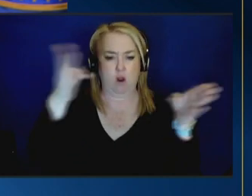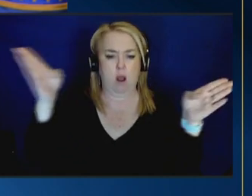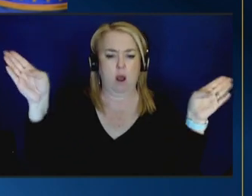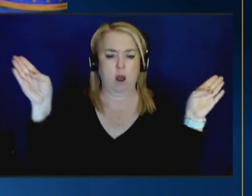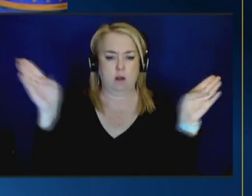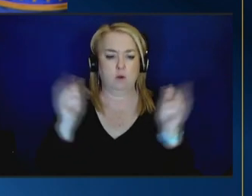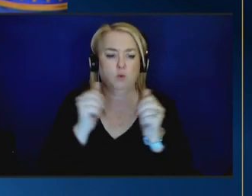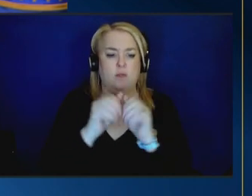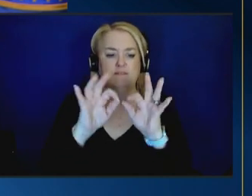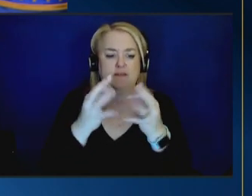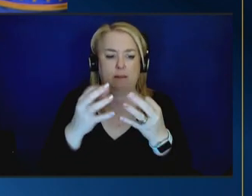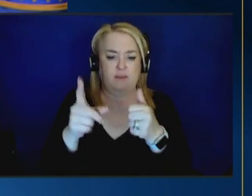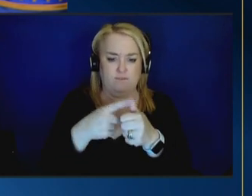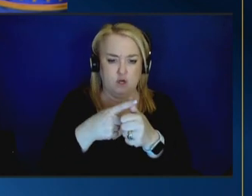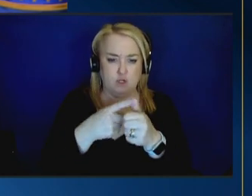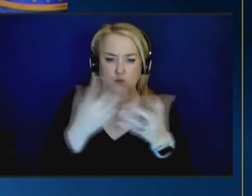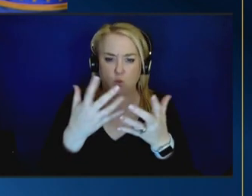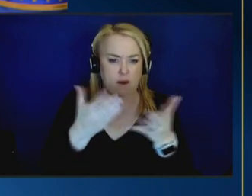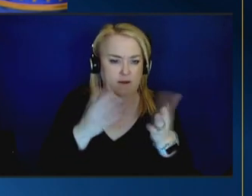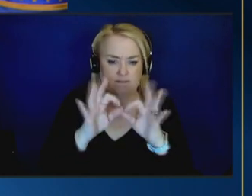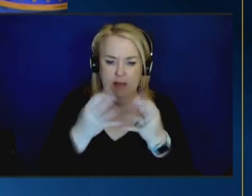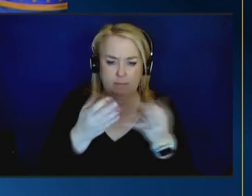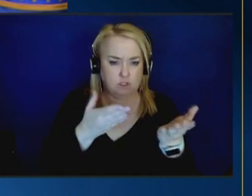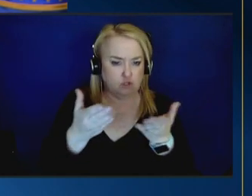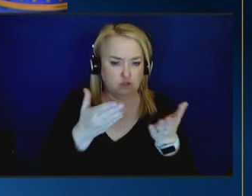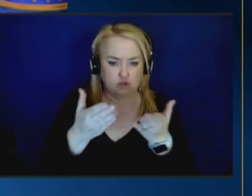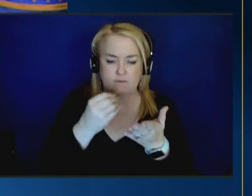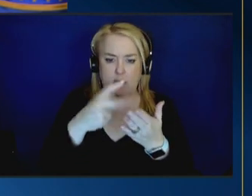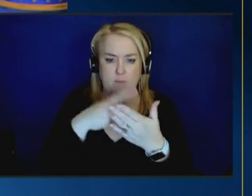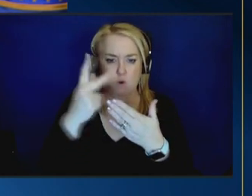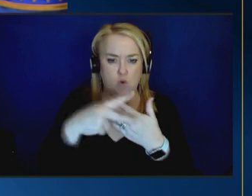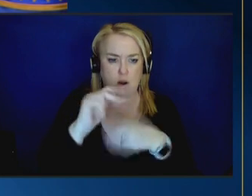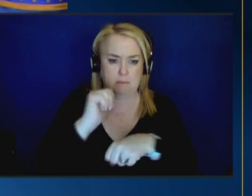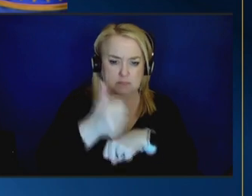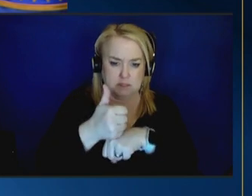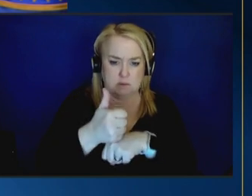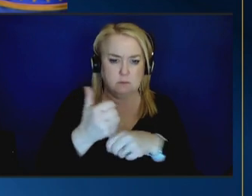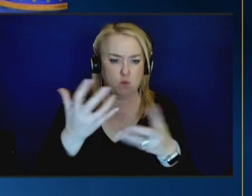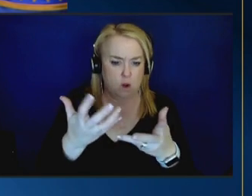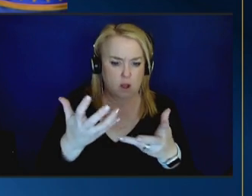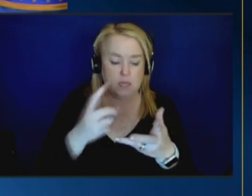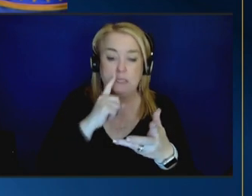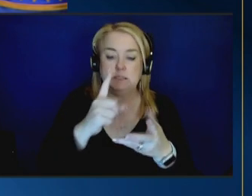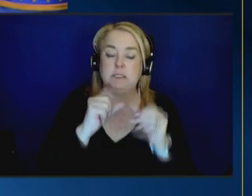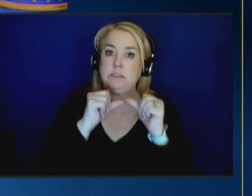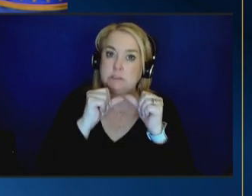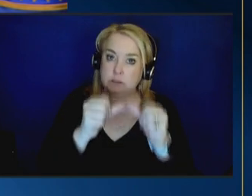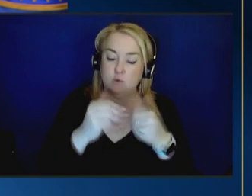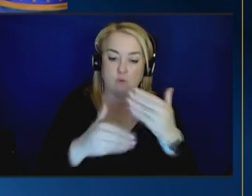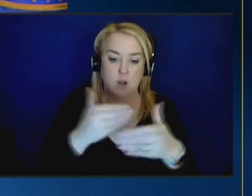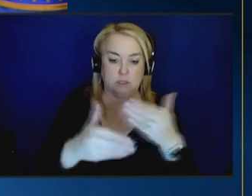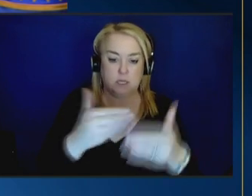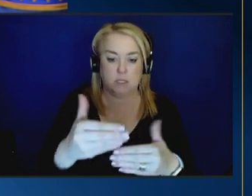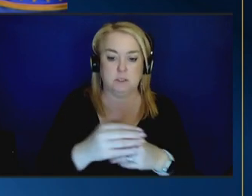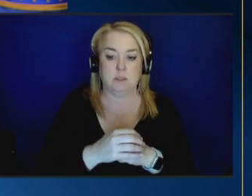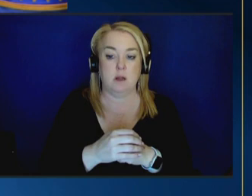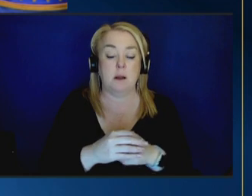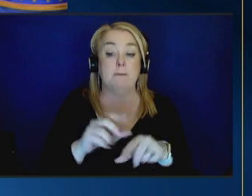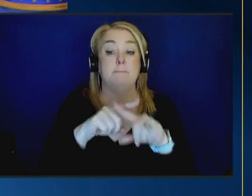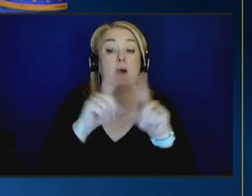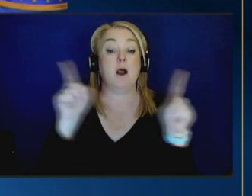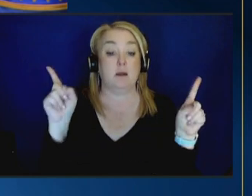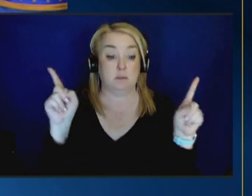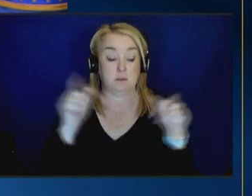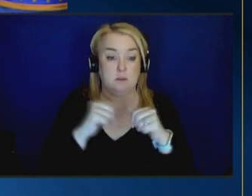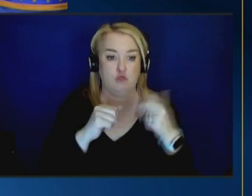first what what families they can serve and what programs they can put in place so it's a continuing process but um i think there are are